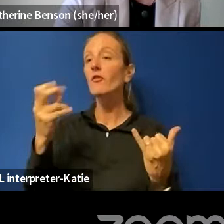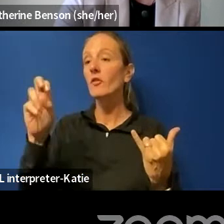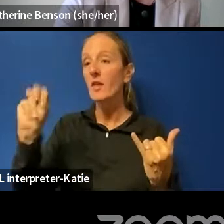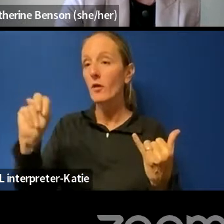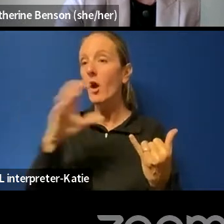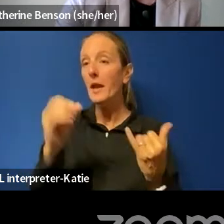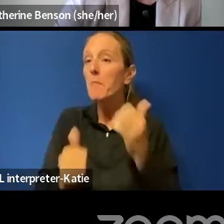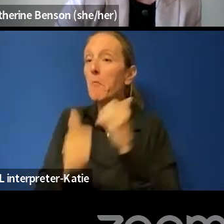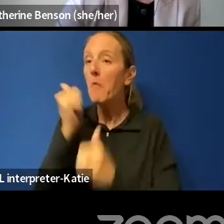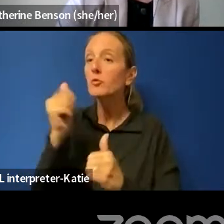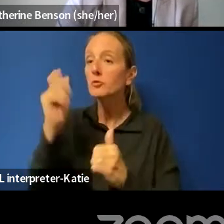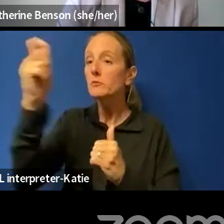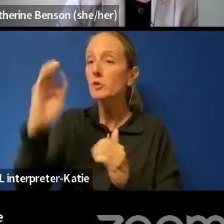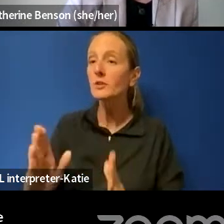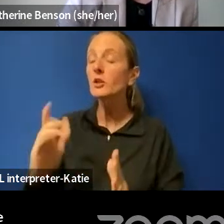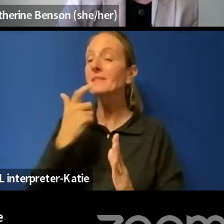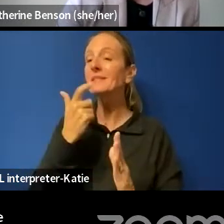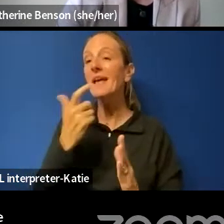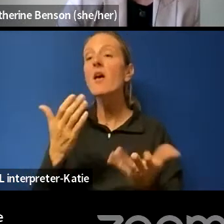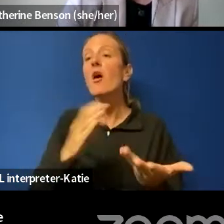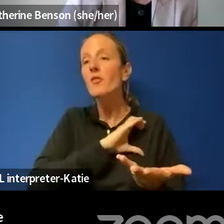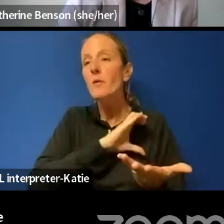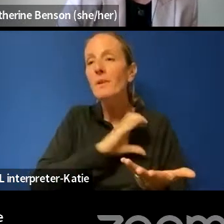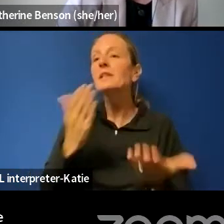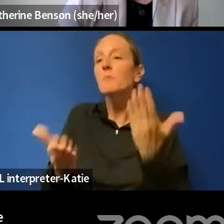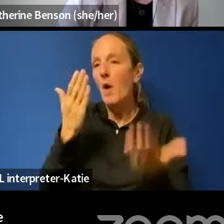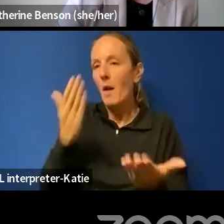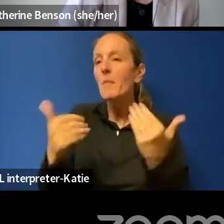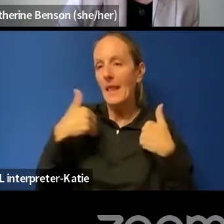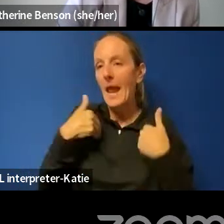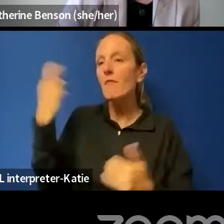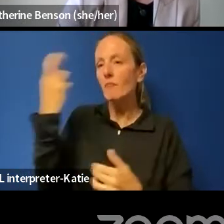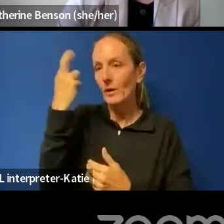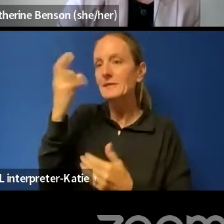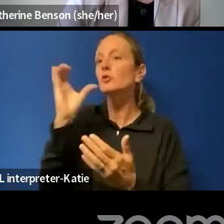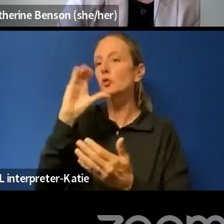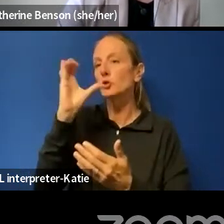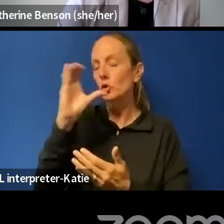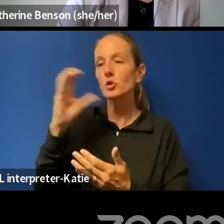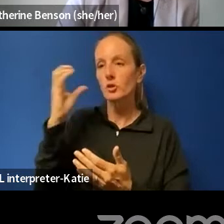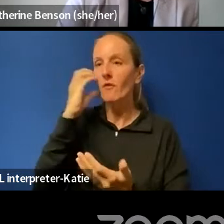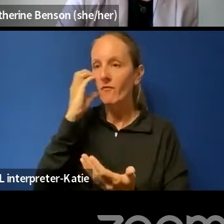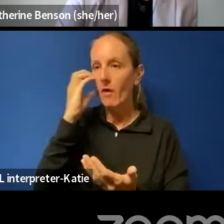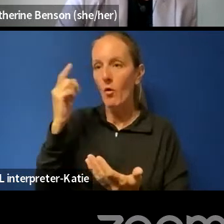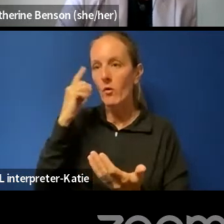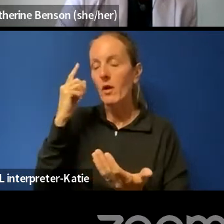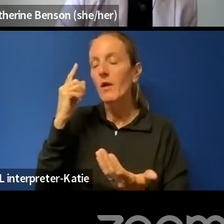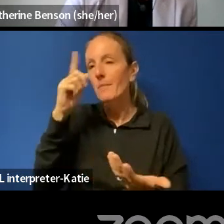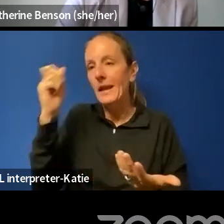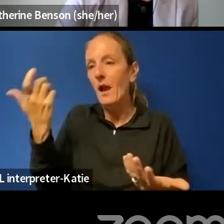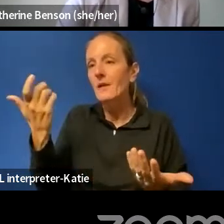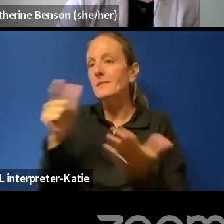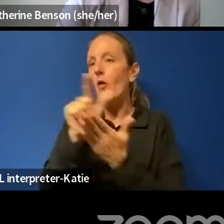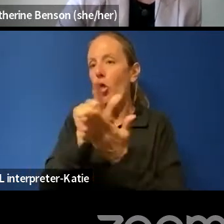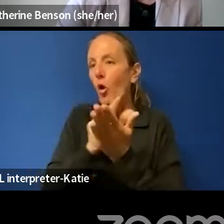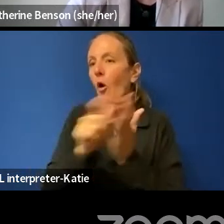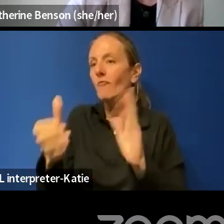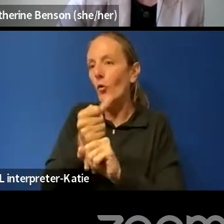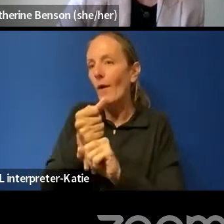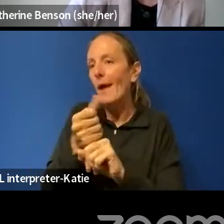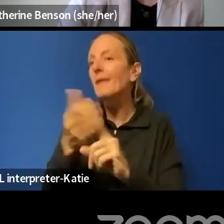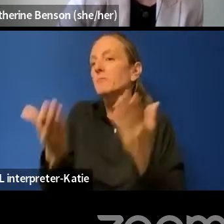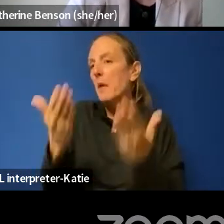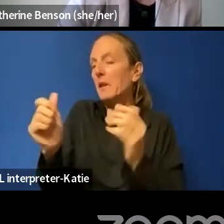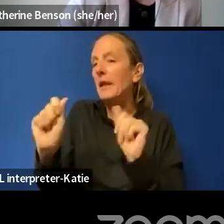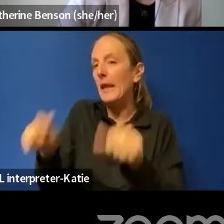circumstances, the police would be justified searching a phone as part of a lawful arrest. Justice I said, police officers will not be authorized